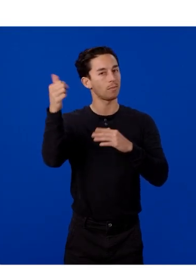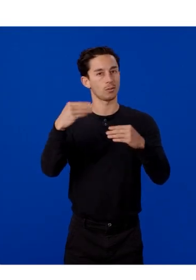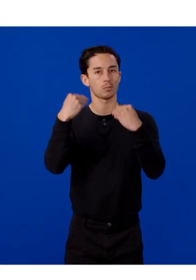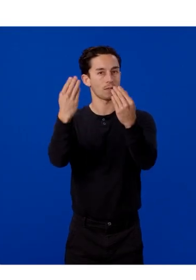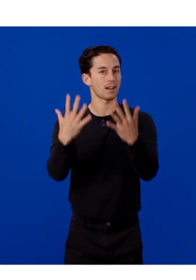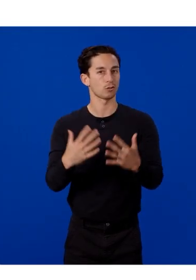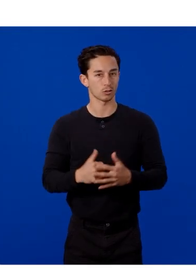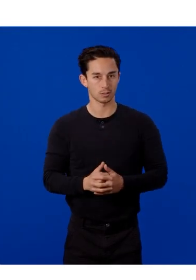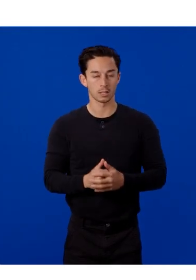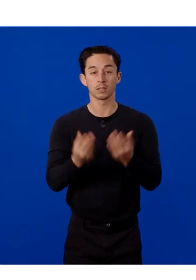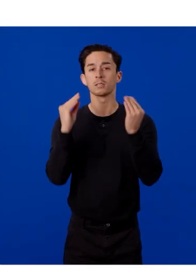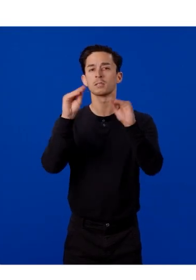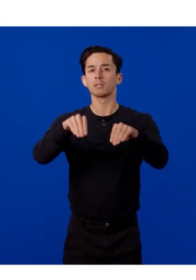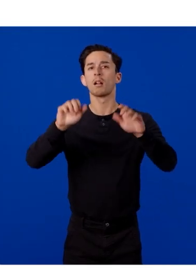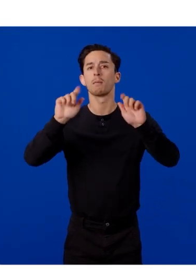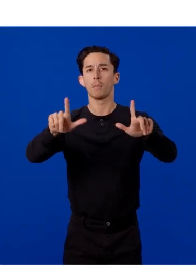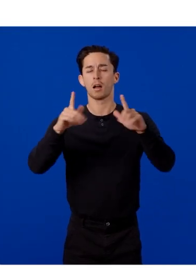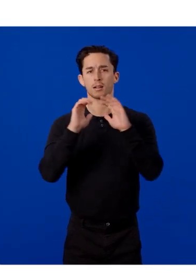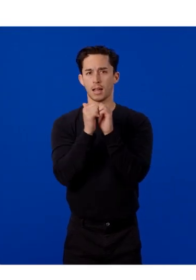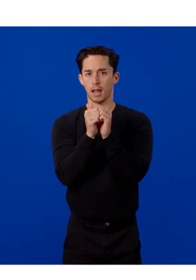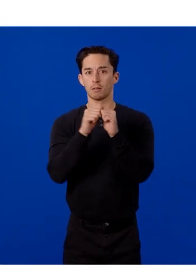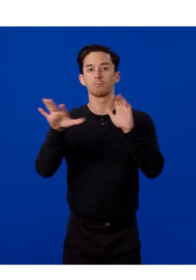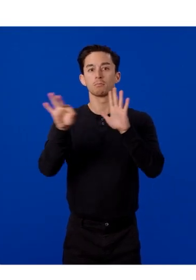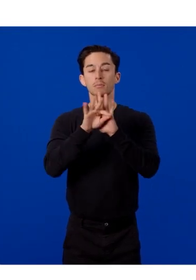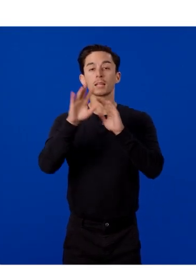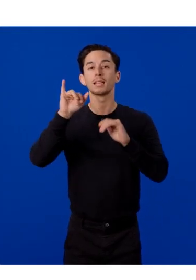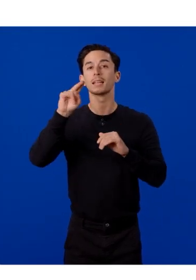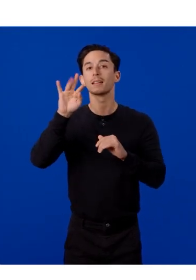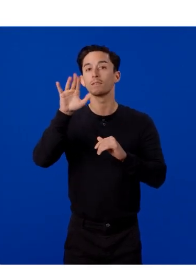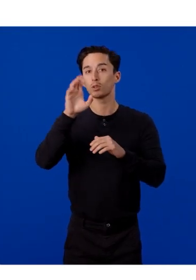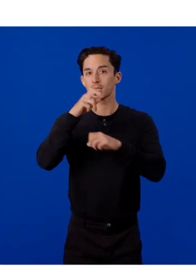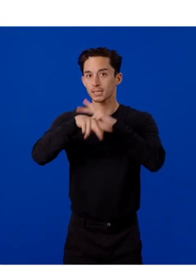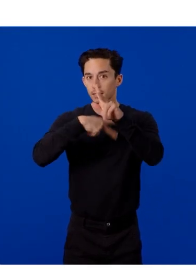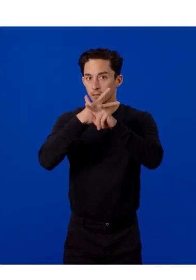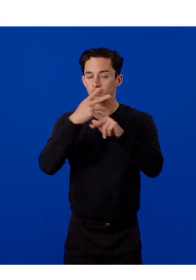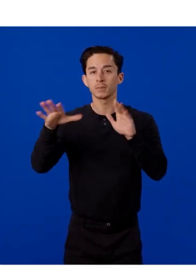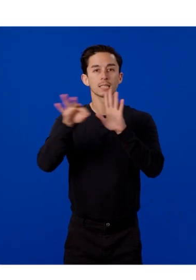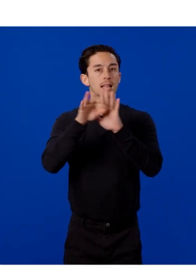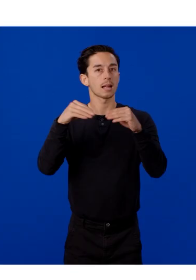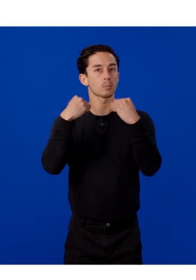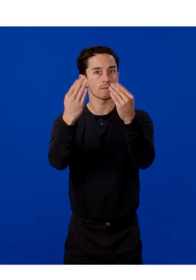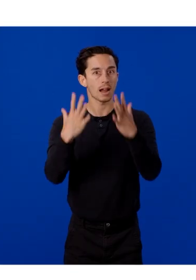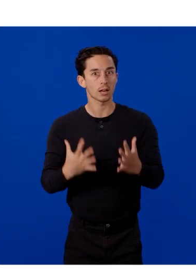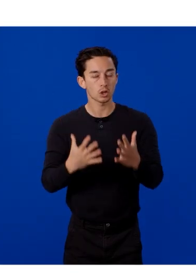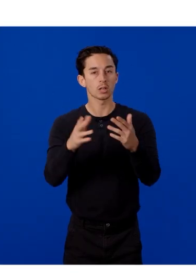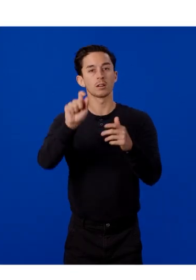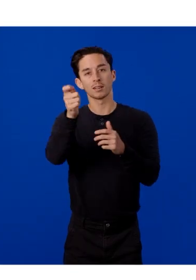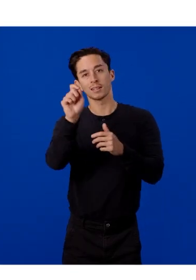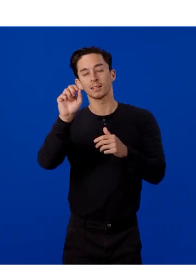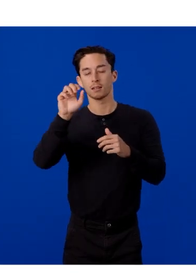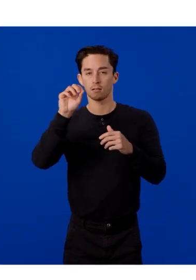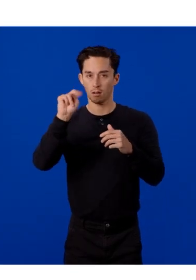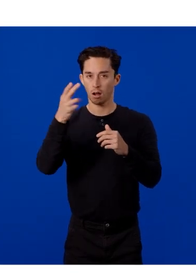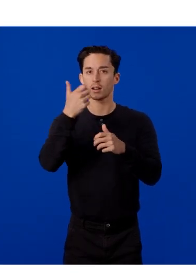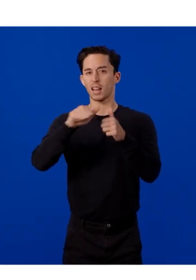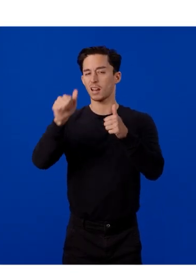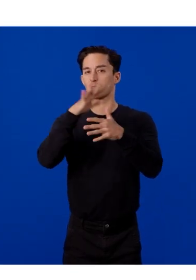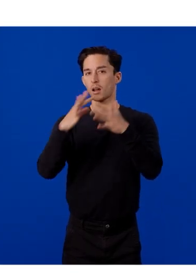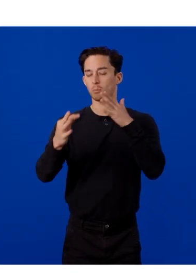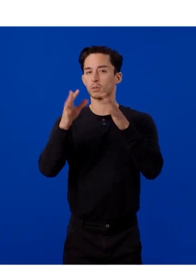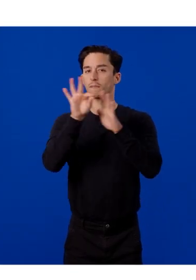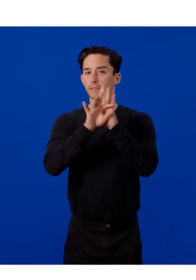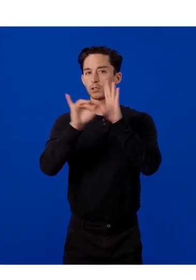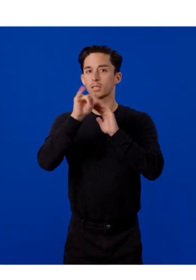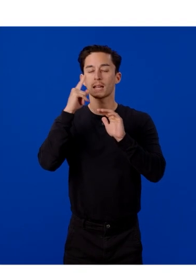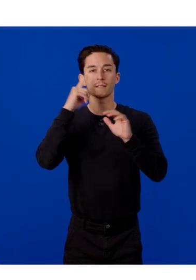To install a block, pick your inference type, select a provider, and enable any optional features like visualization